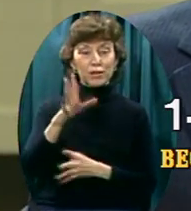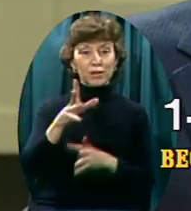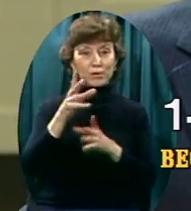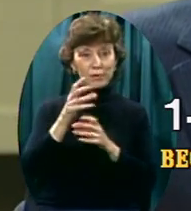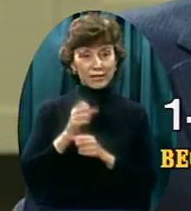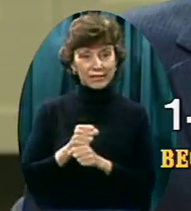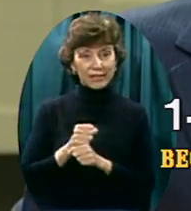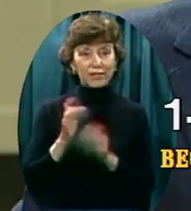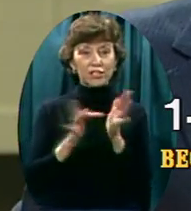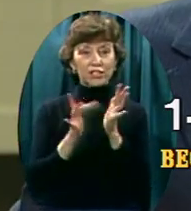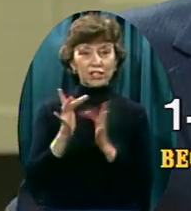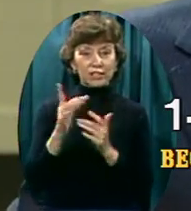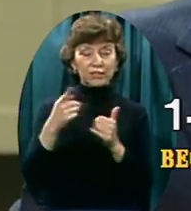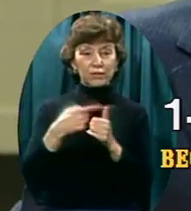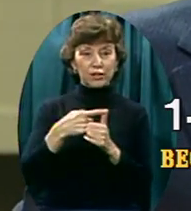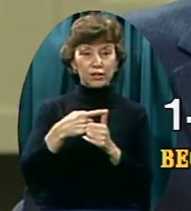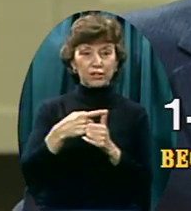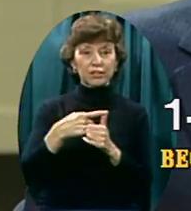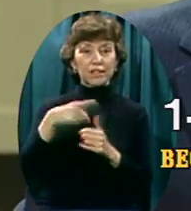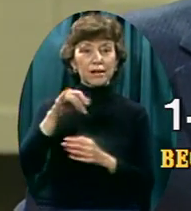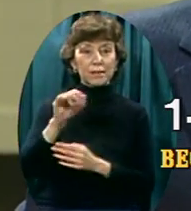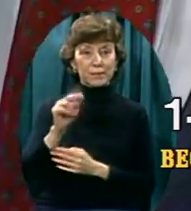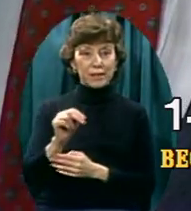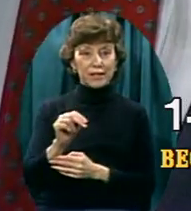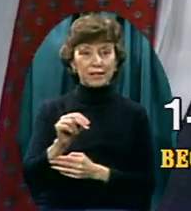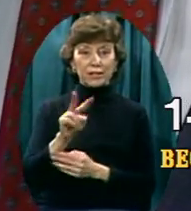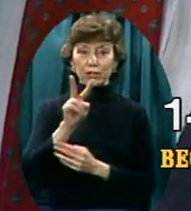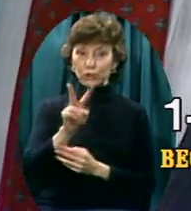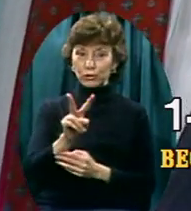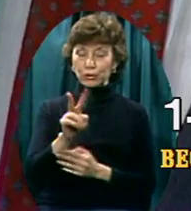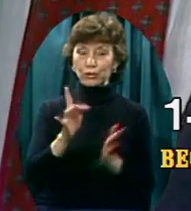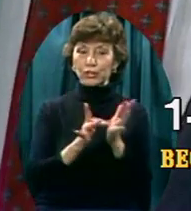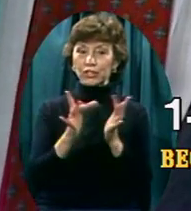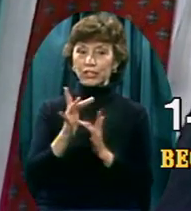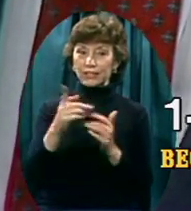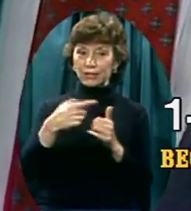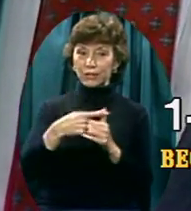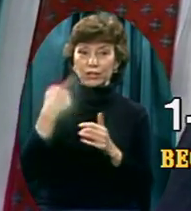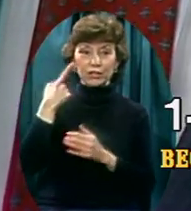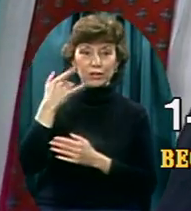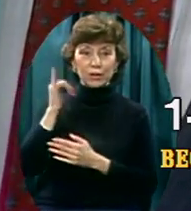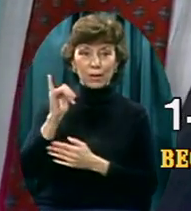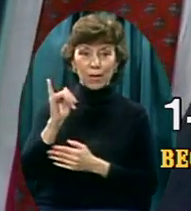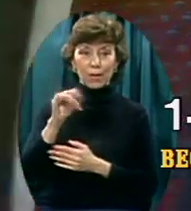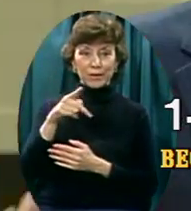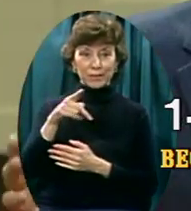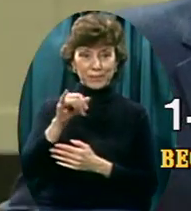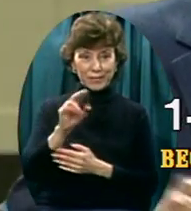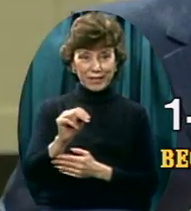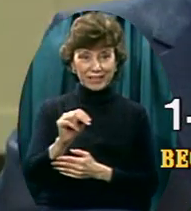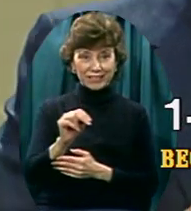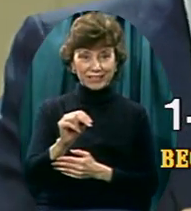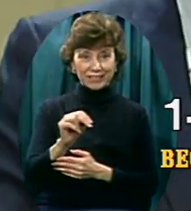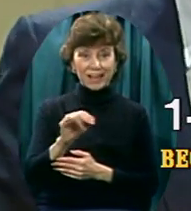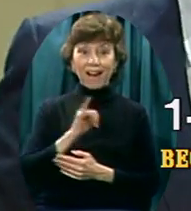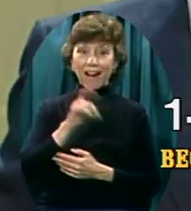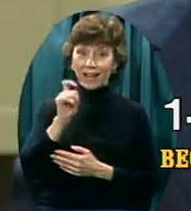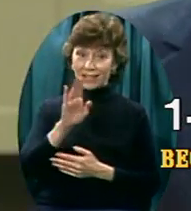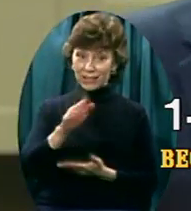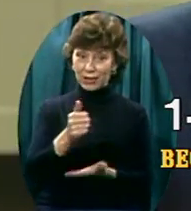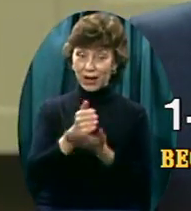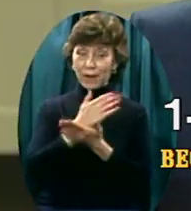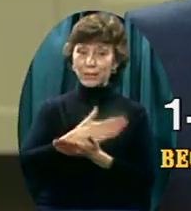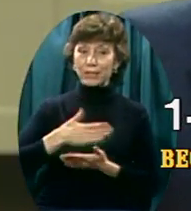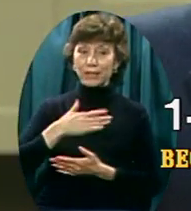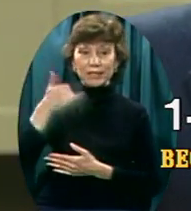Here's one of them. You'll get two of the gold-plated Jesus First lapel pens because you enroll as a faith partner. Now, I need your help. Please